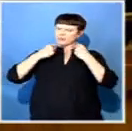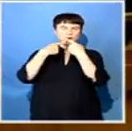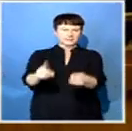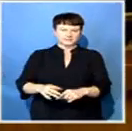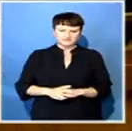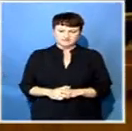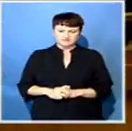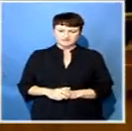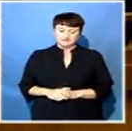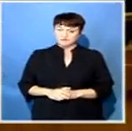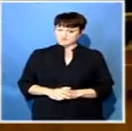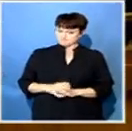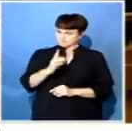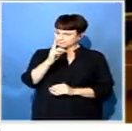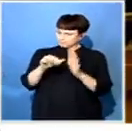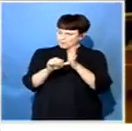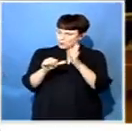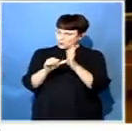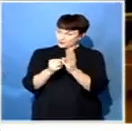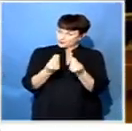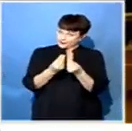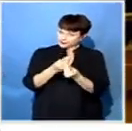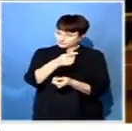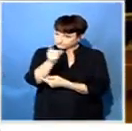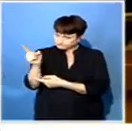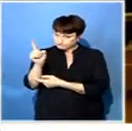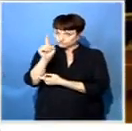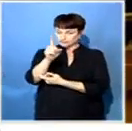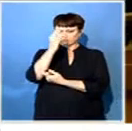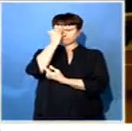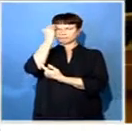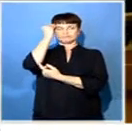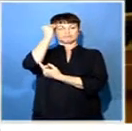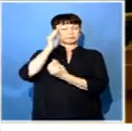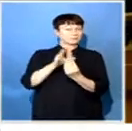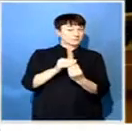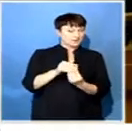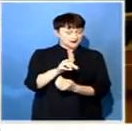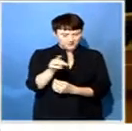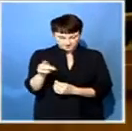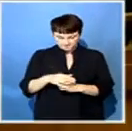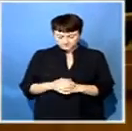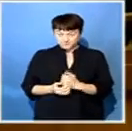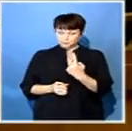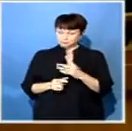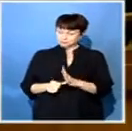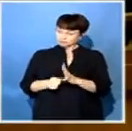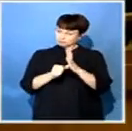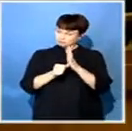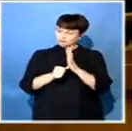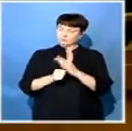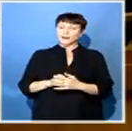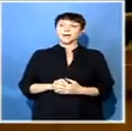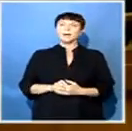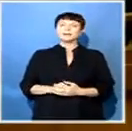The most important thing, honoured members, and the most important, prominent failing, is